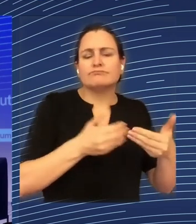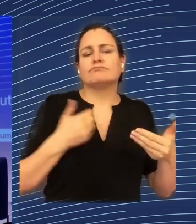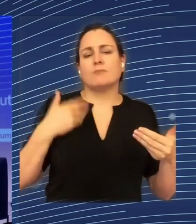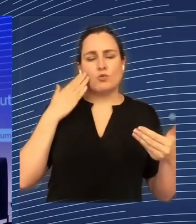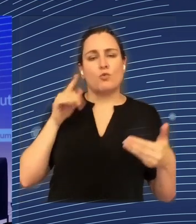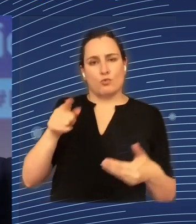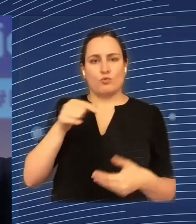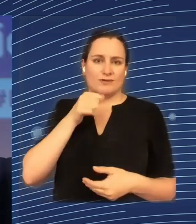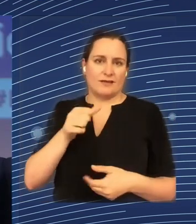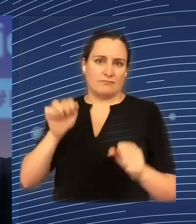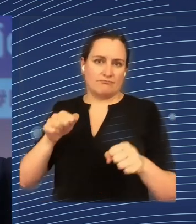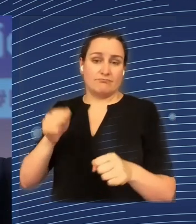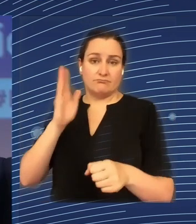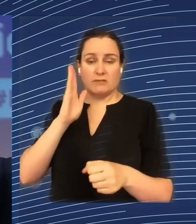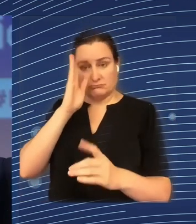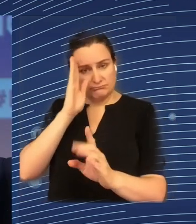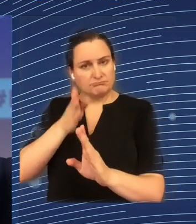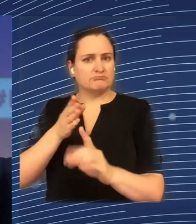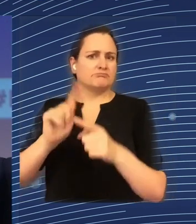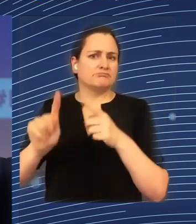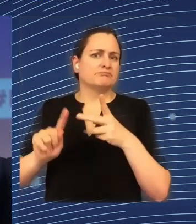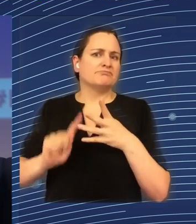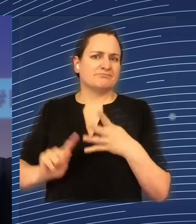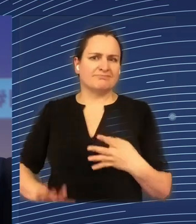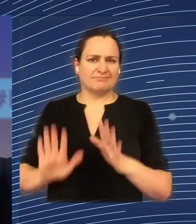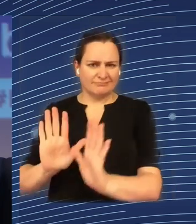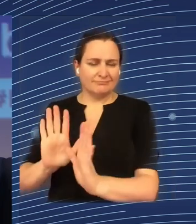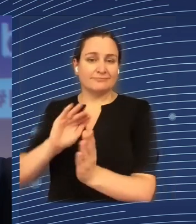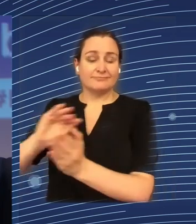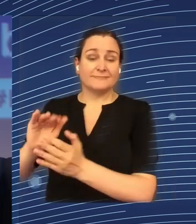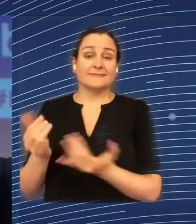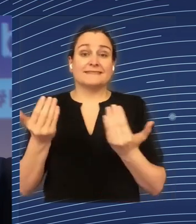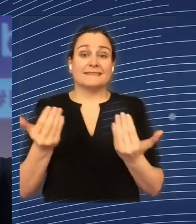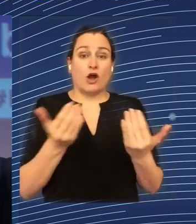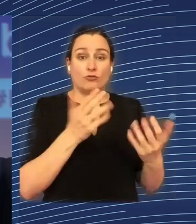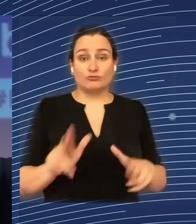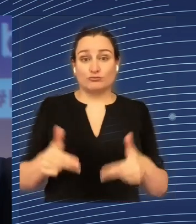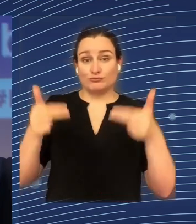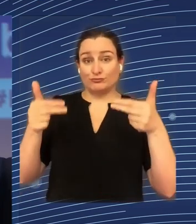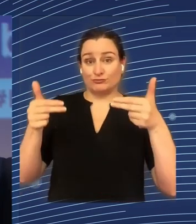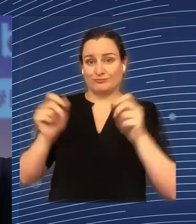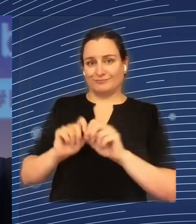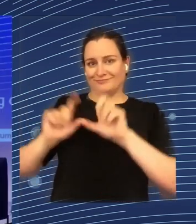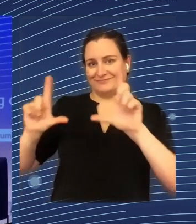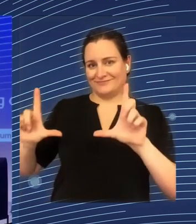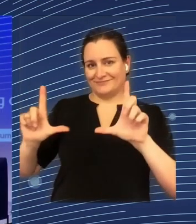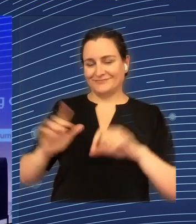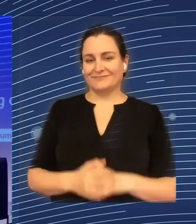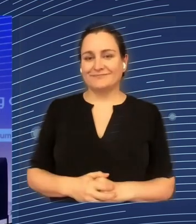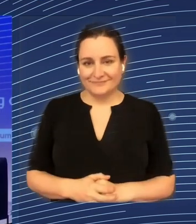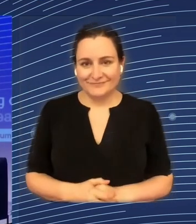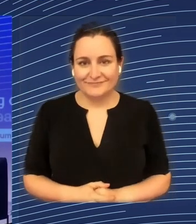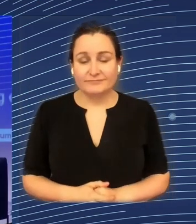well as other things that are relevant. I'd like to turn to our remote speaker. As an economist, Mr. Marta Sambu,